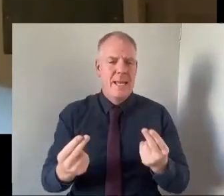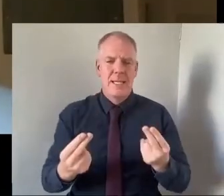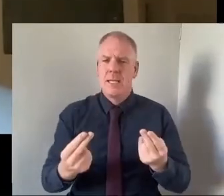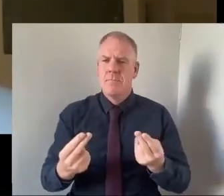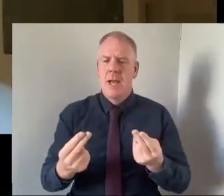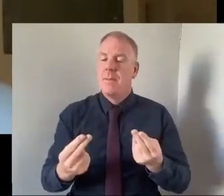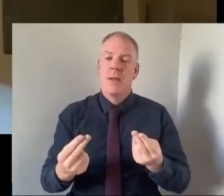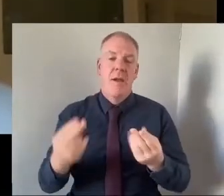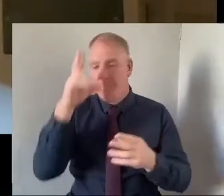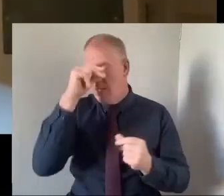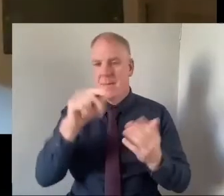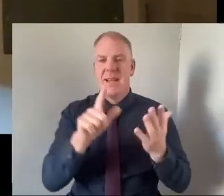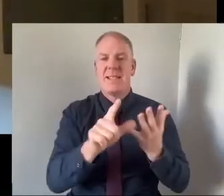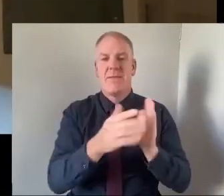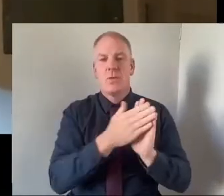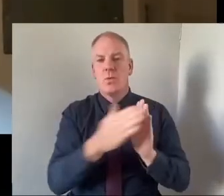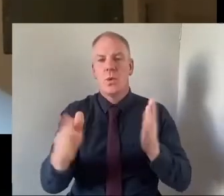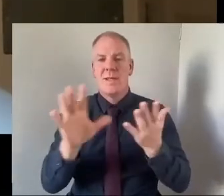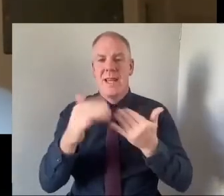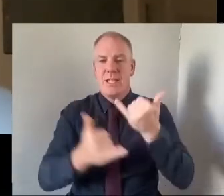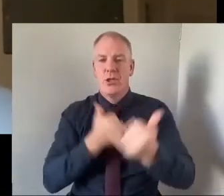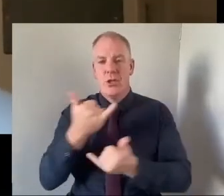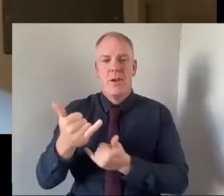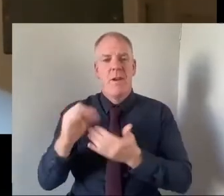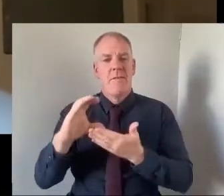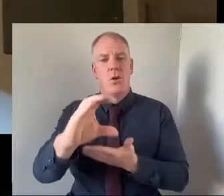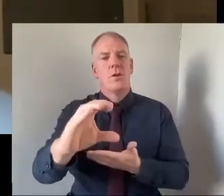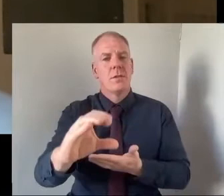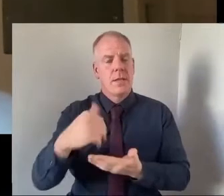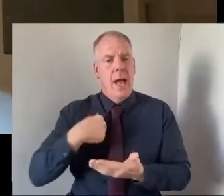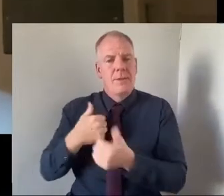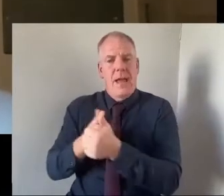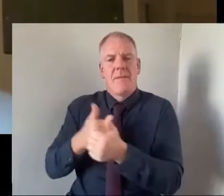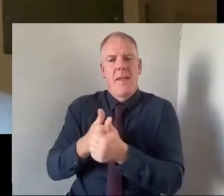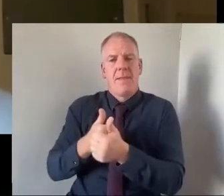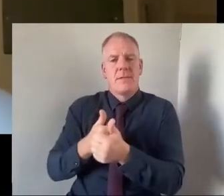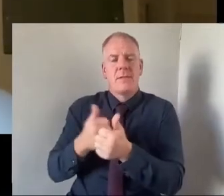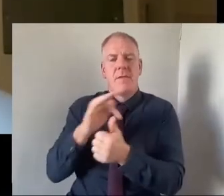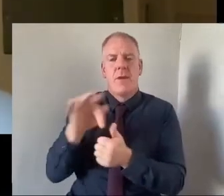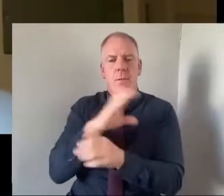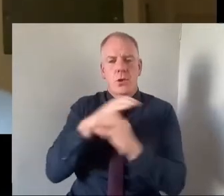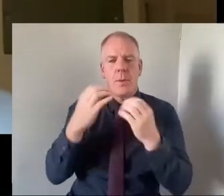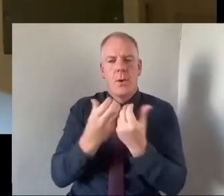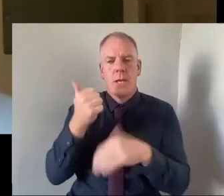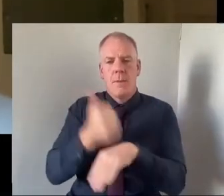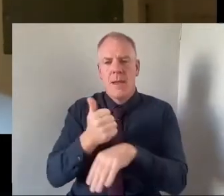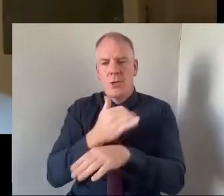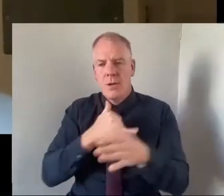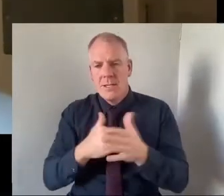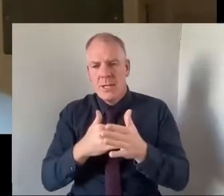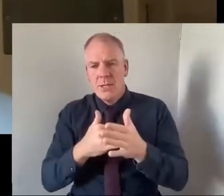ten year funding and so that is something that I would advocate for for community-based organisations to be able to access.